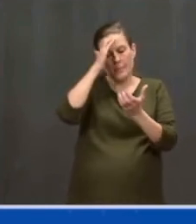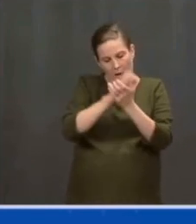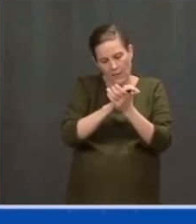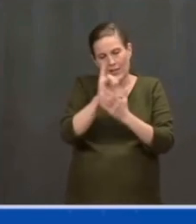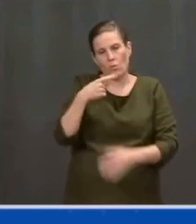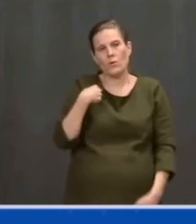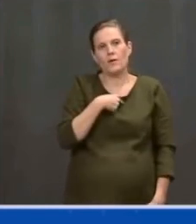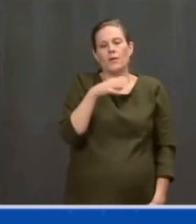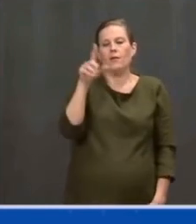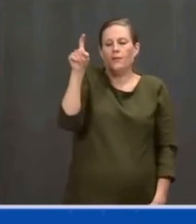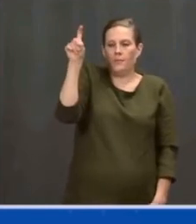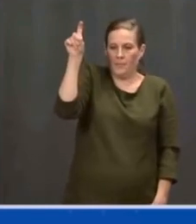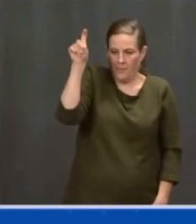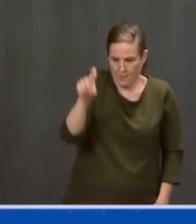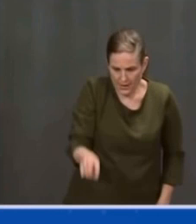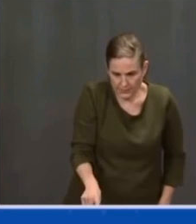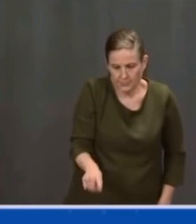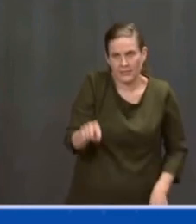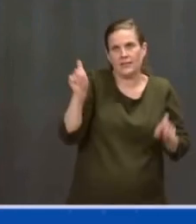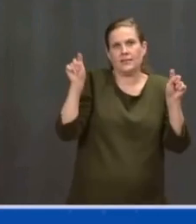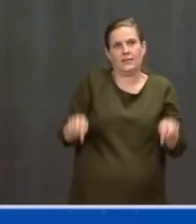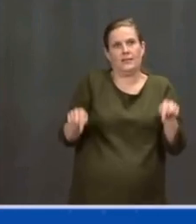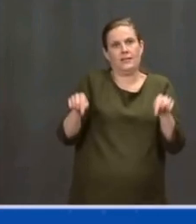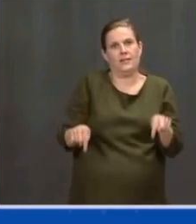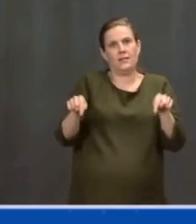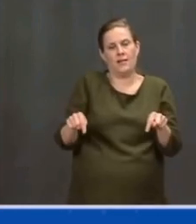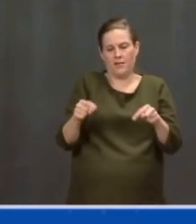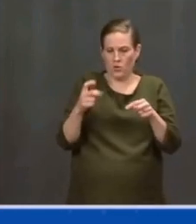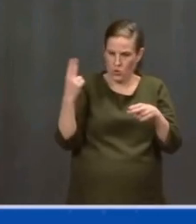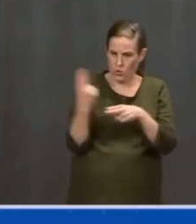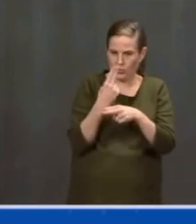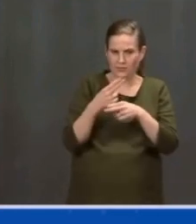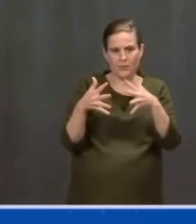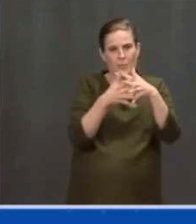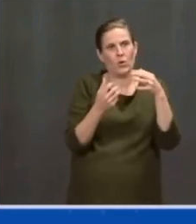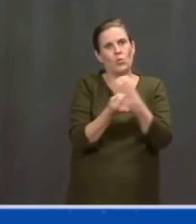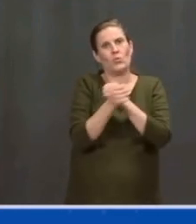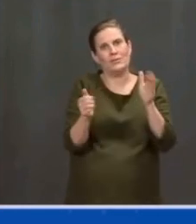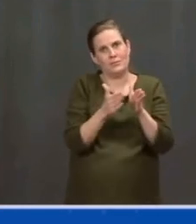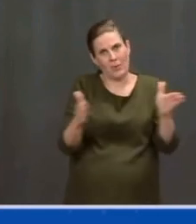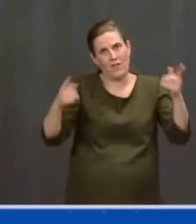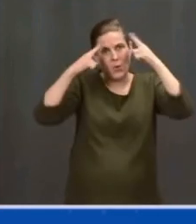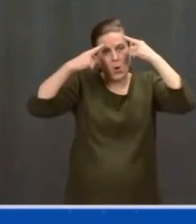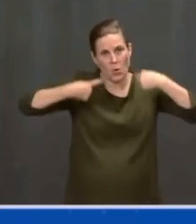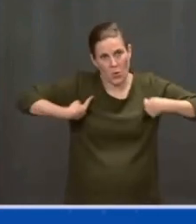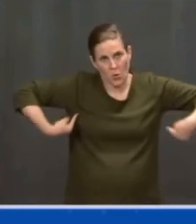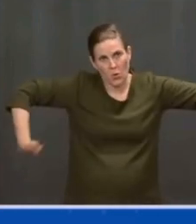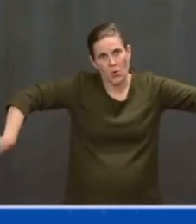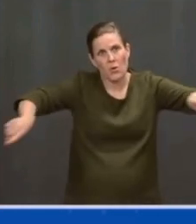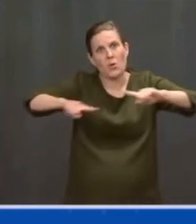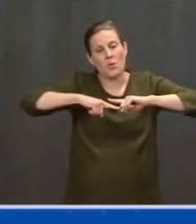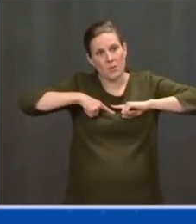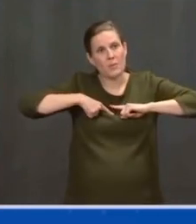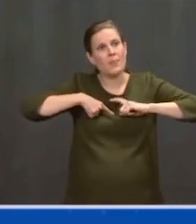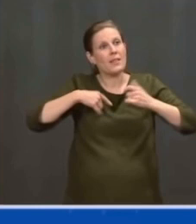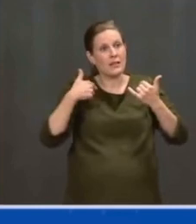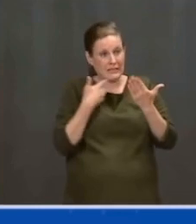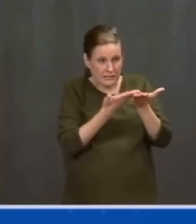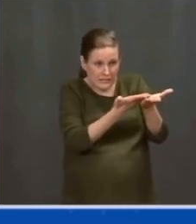about. And it's been overwhelmingly popular when I wrote it. Everybody said I had no bipartisan support.